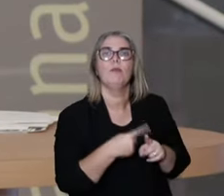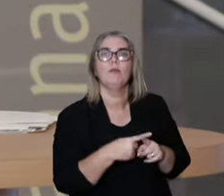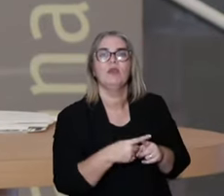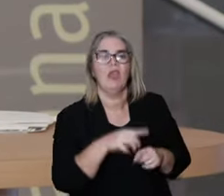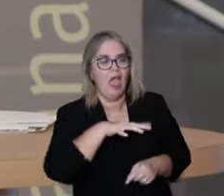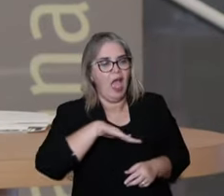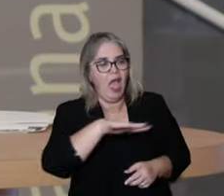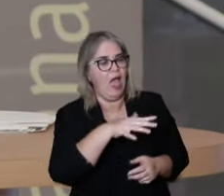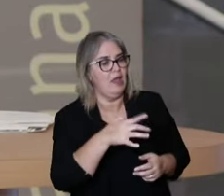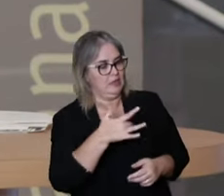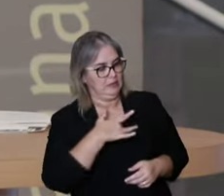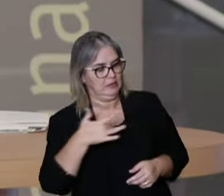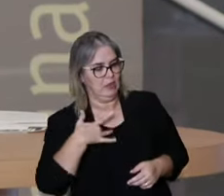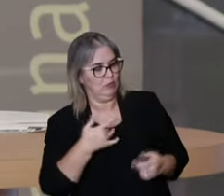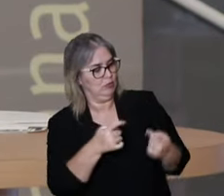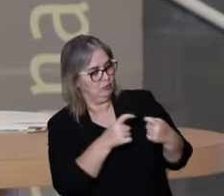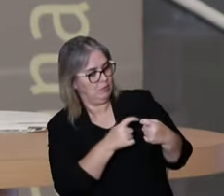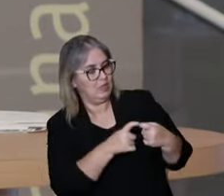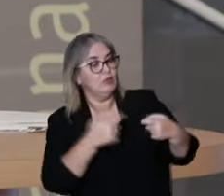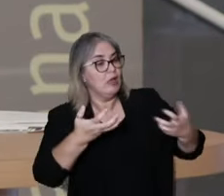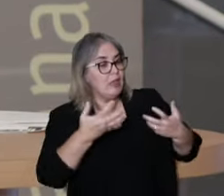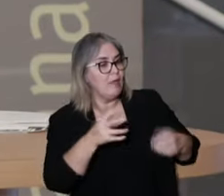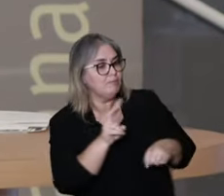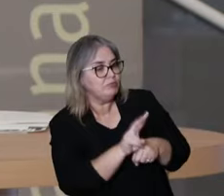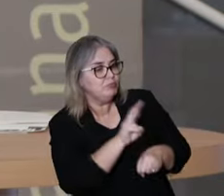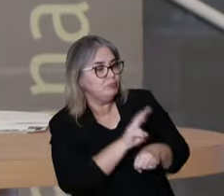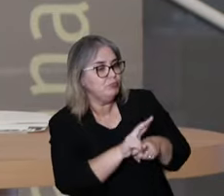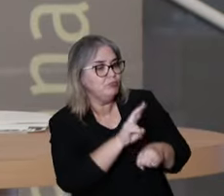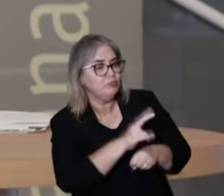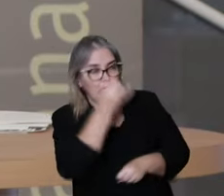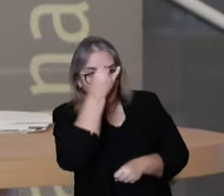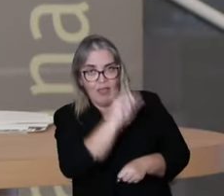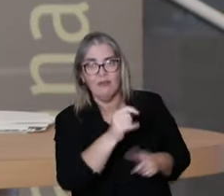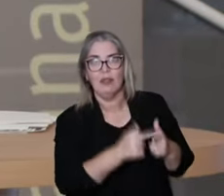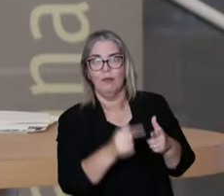embraces the traditional medicines. And in Brazil, the same happens.